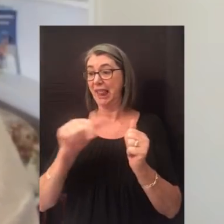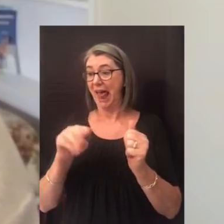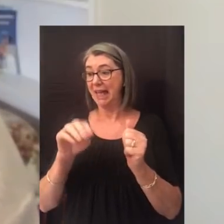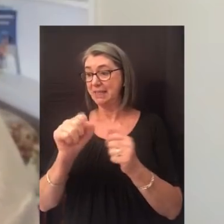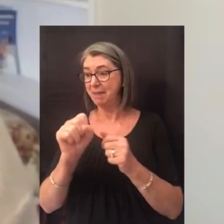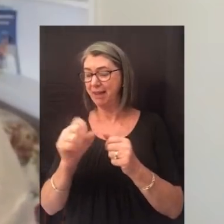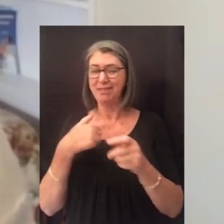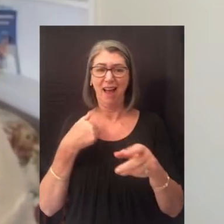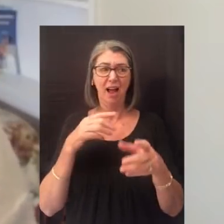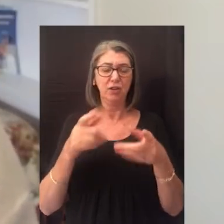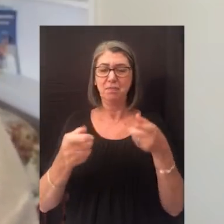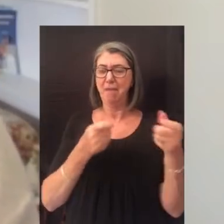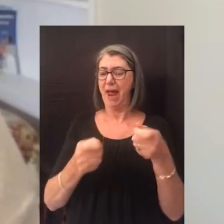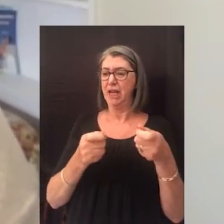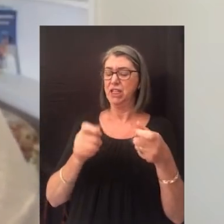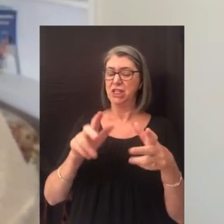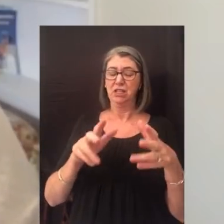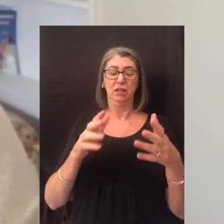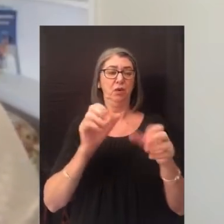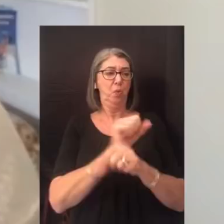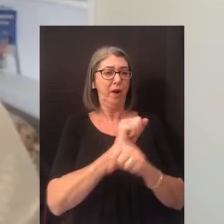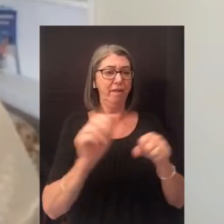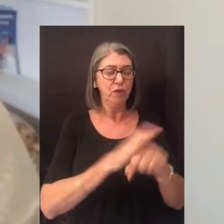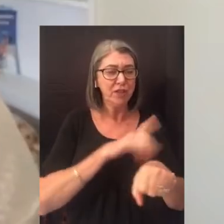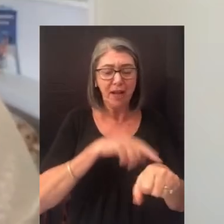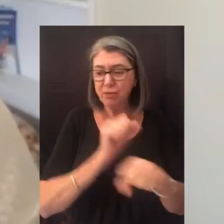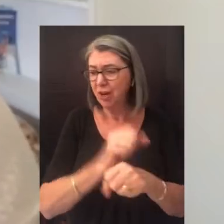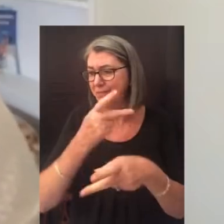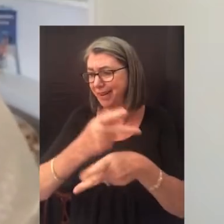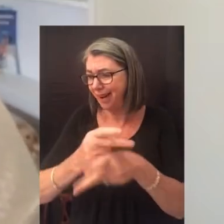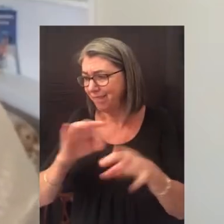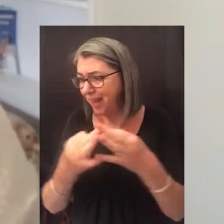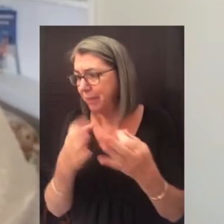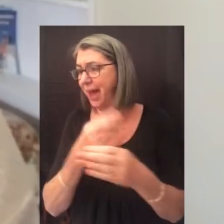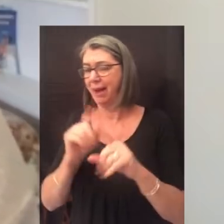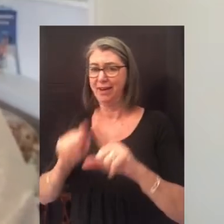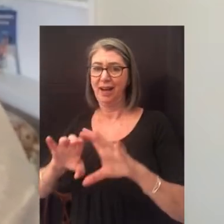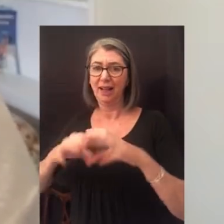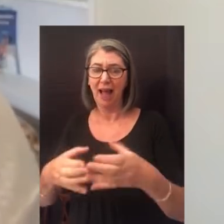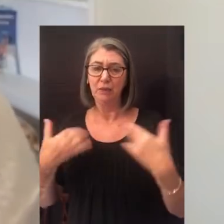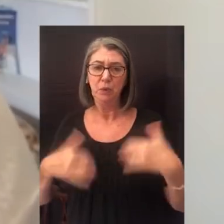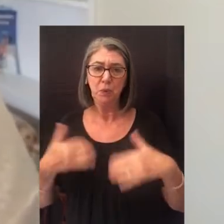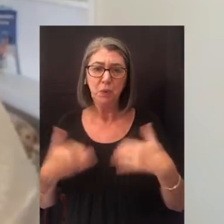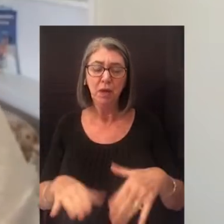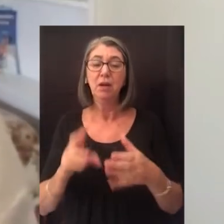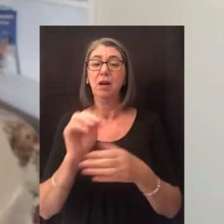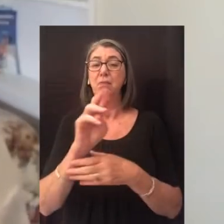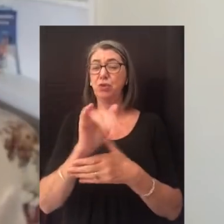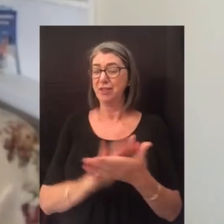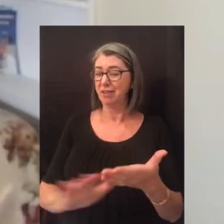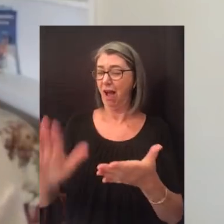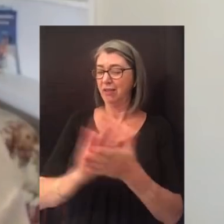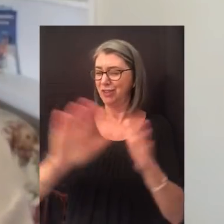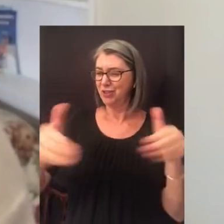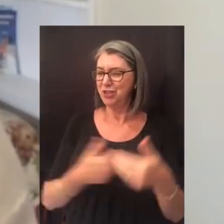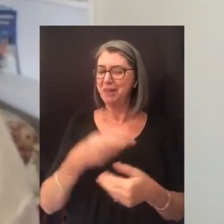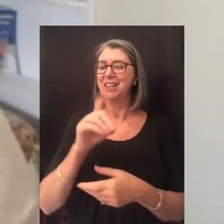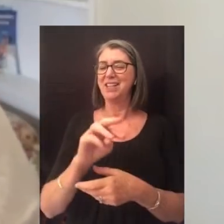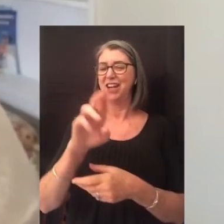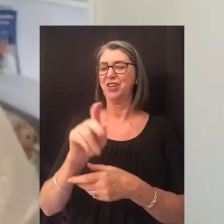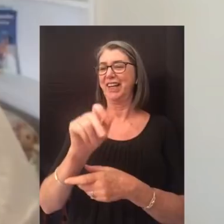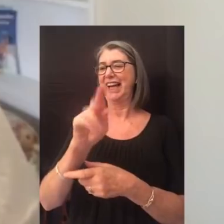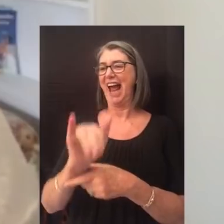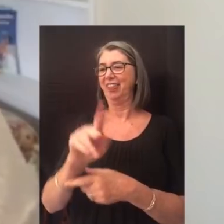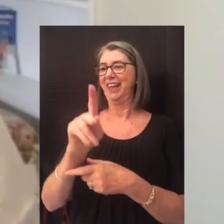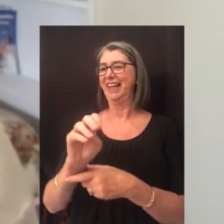had to manage working our full-time jobs, caring for our families, and attending class. Mercy College introduced me to Dr. Kathy